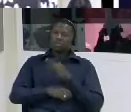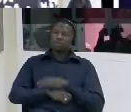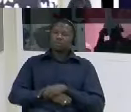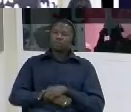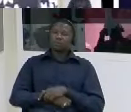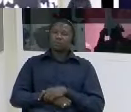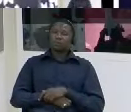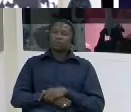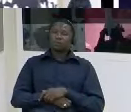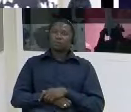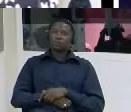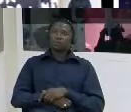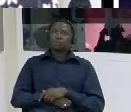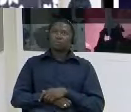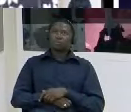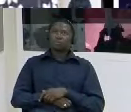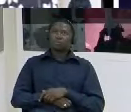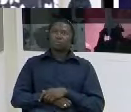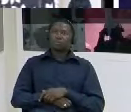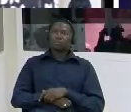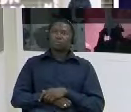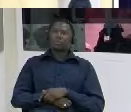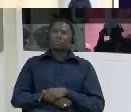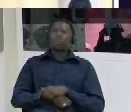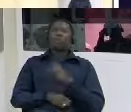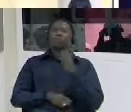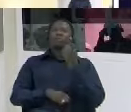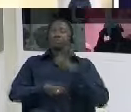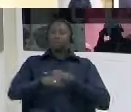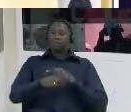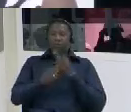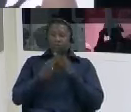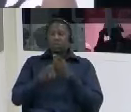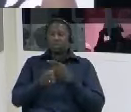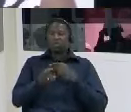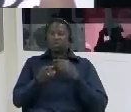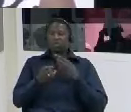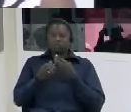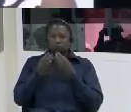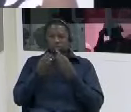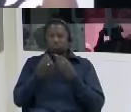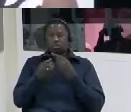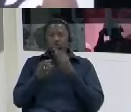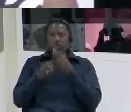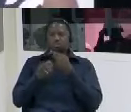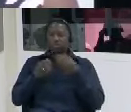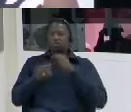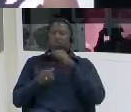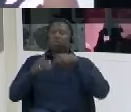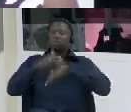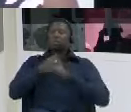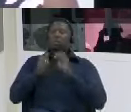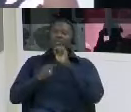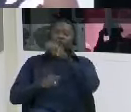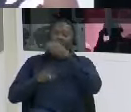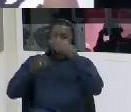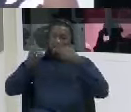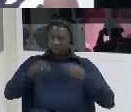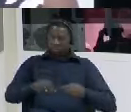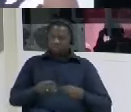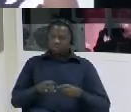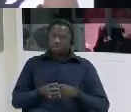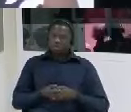the occasion which you have just narrated to us in your testimony yes